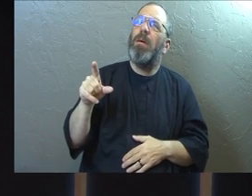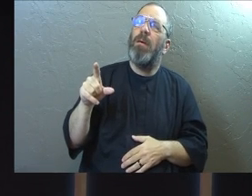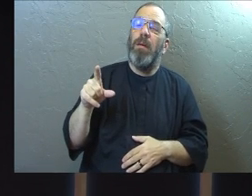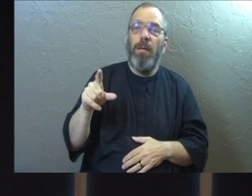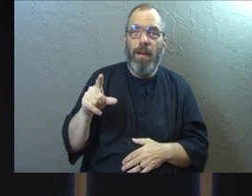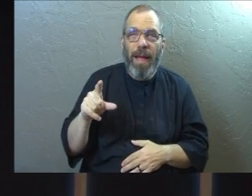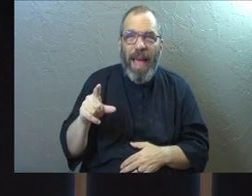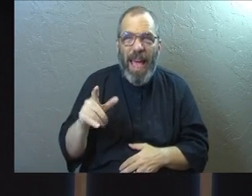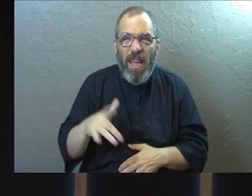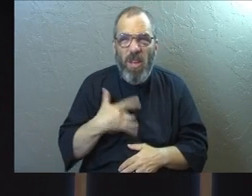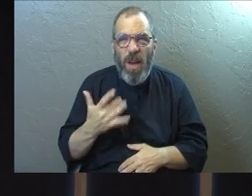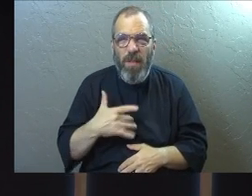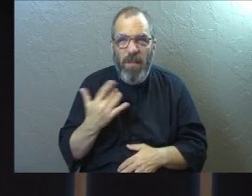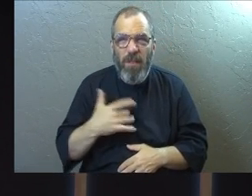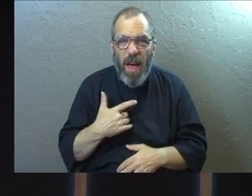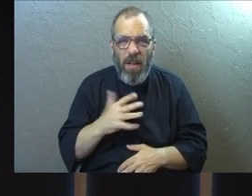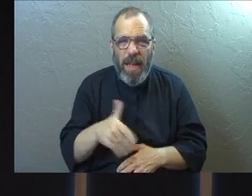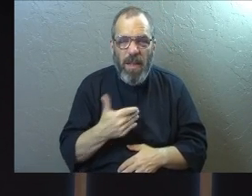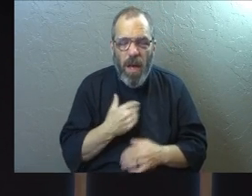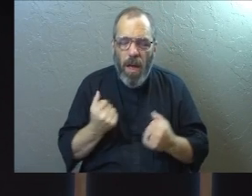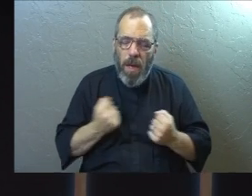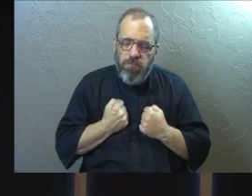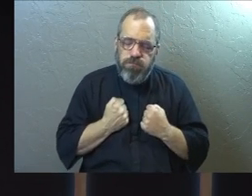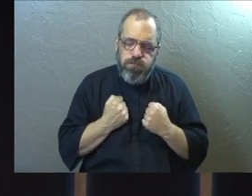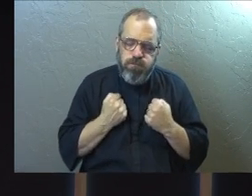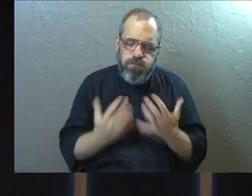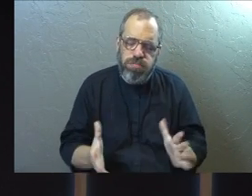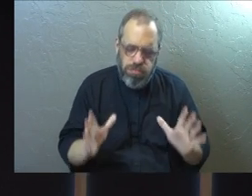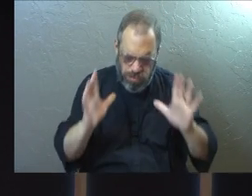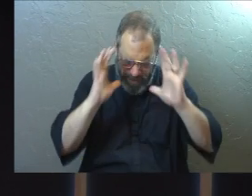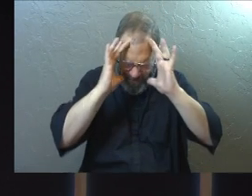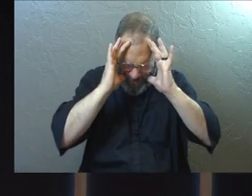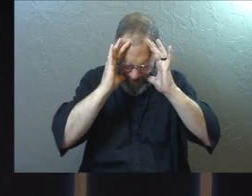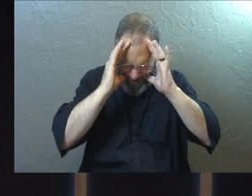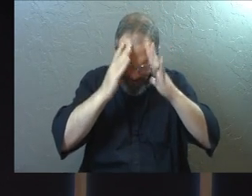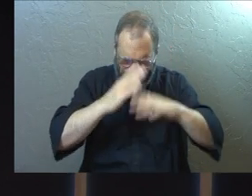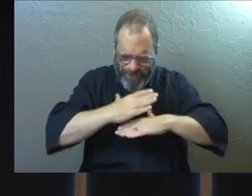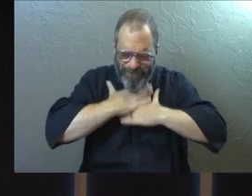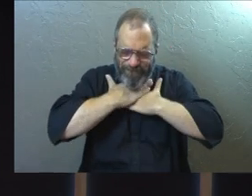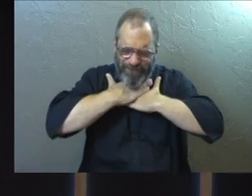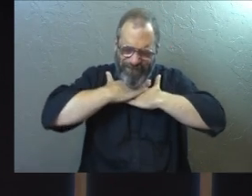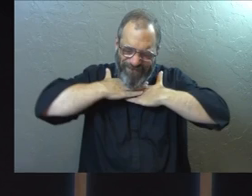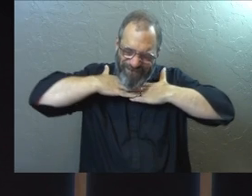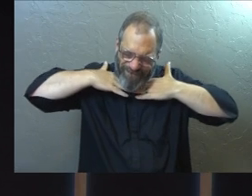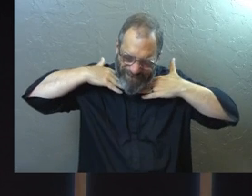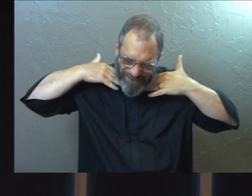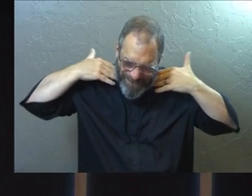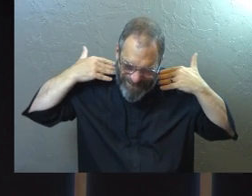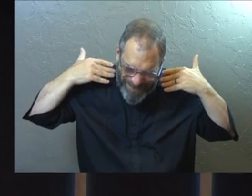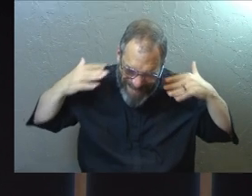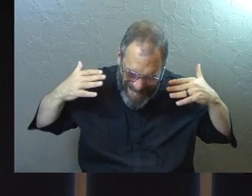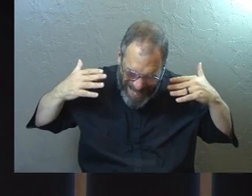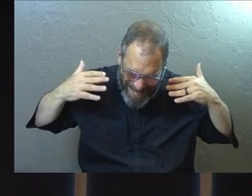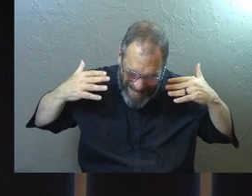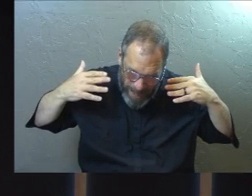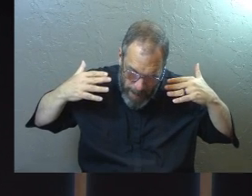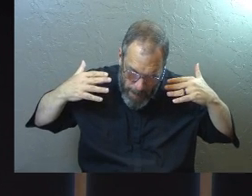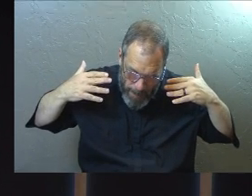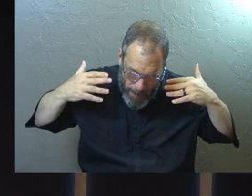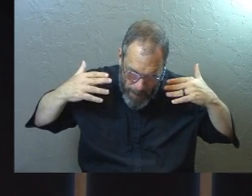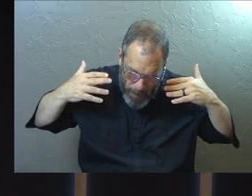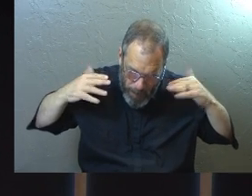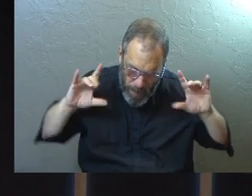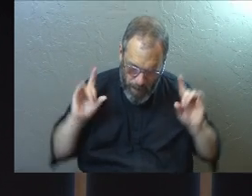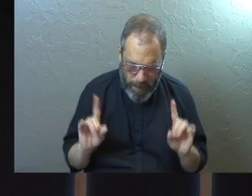Ever have your soul faint within you? Ever come to the end of yourself? Come to the end of the road of your own